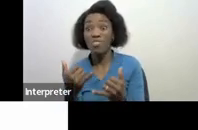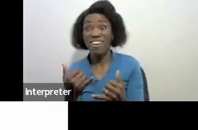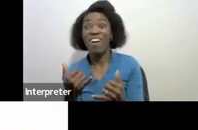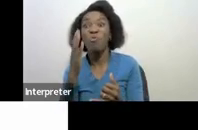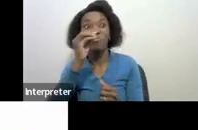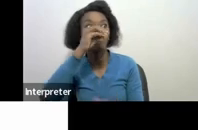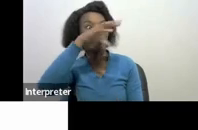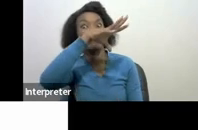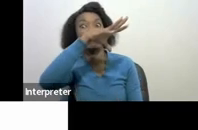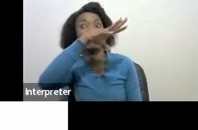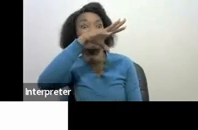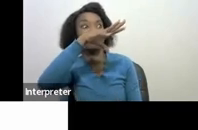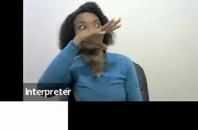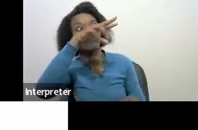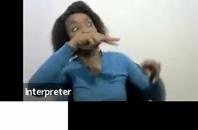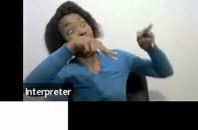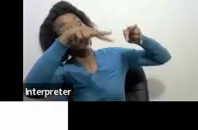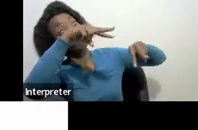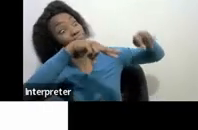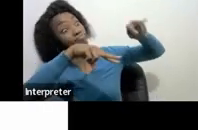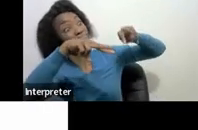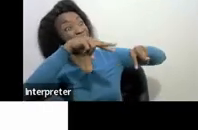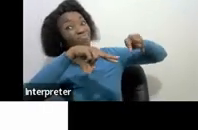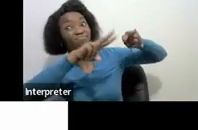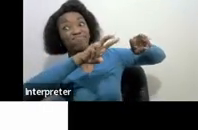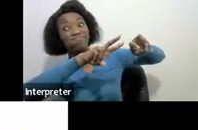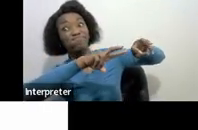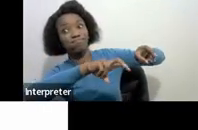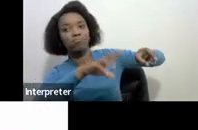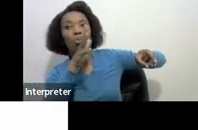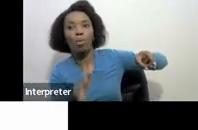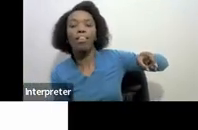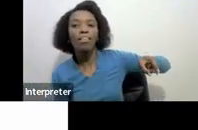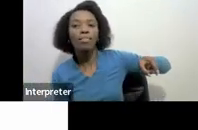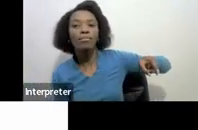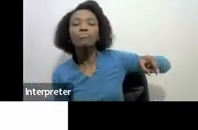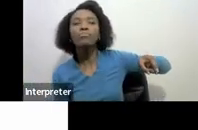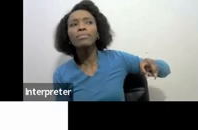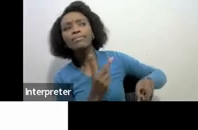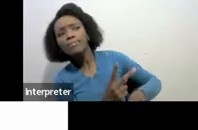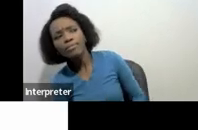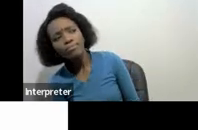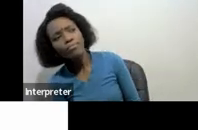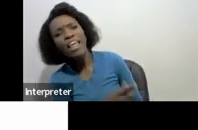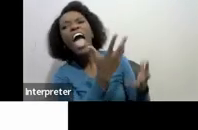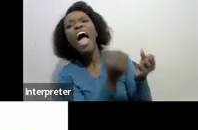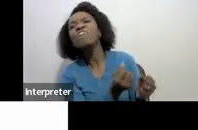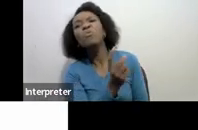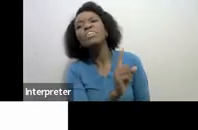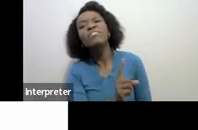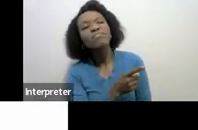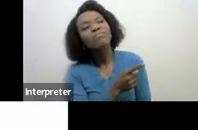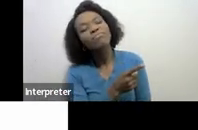look at you from a best eye view to say this individual what does he or she possess in terms of